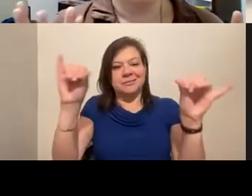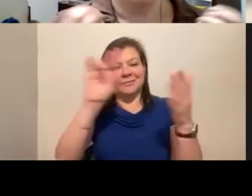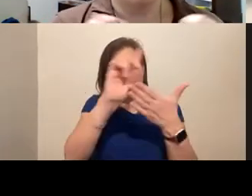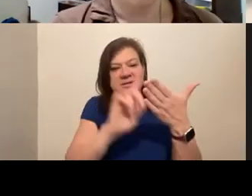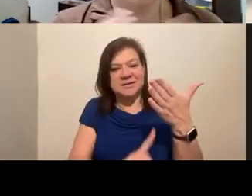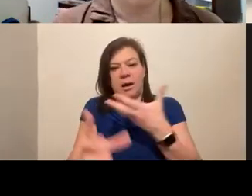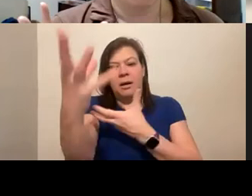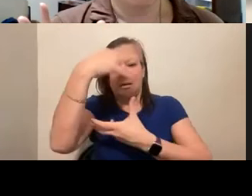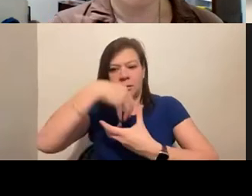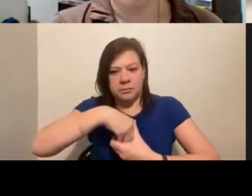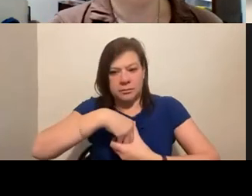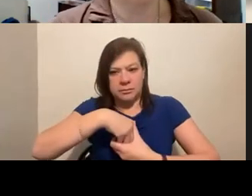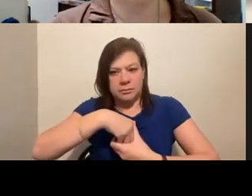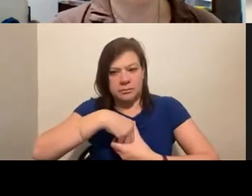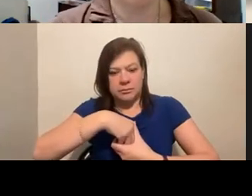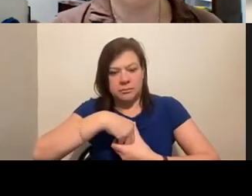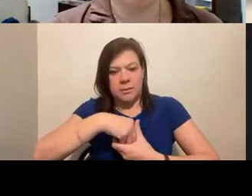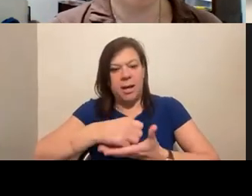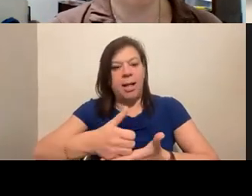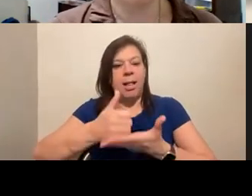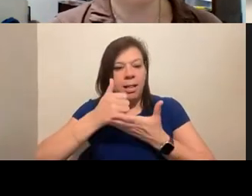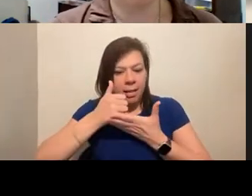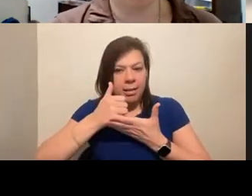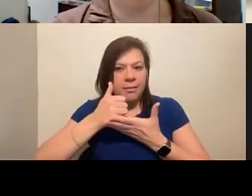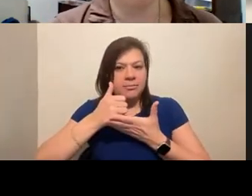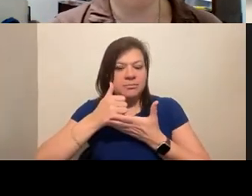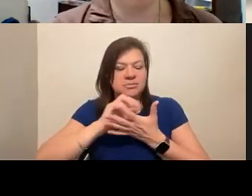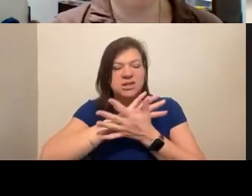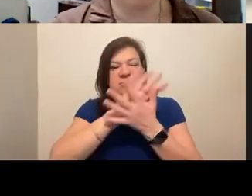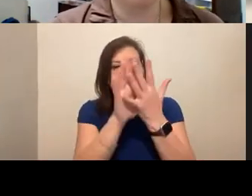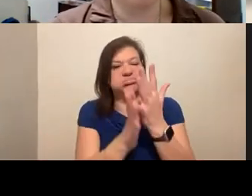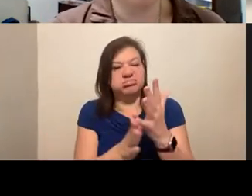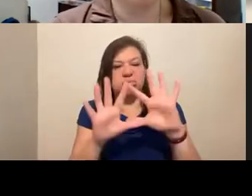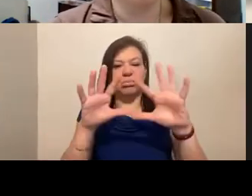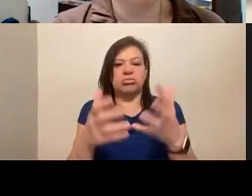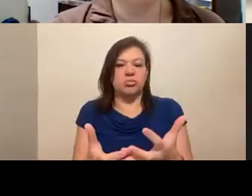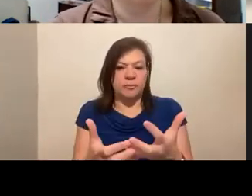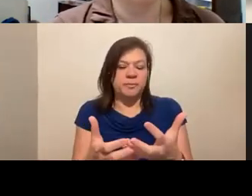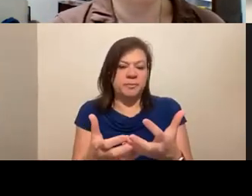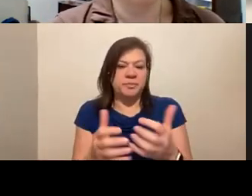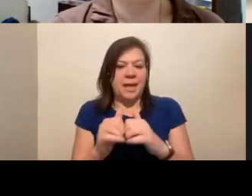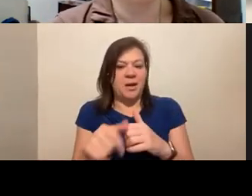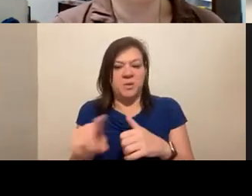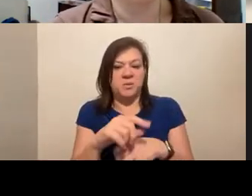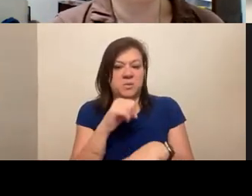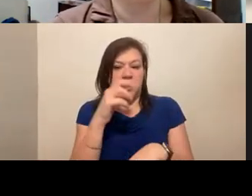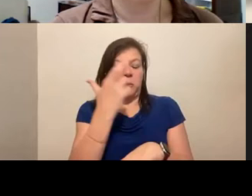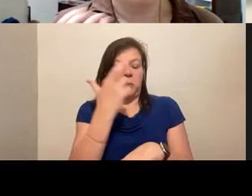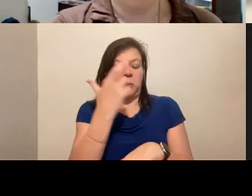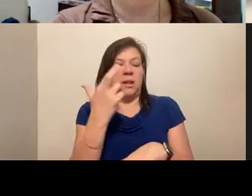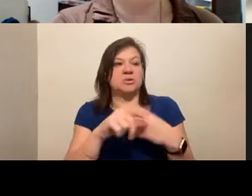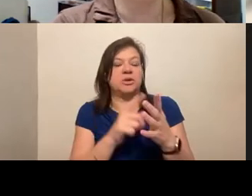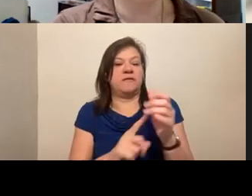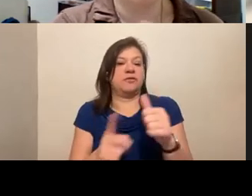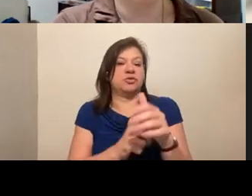helps in all facets of your organization in ways that you don't even know when you first start,